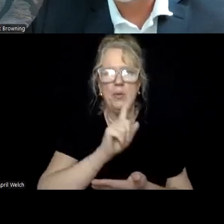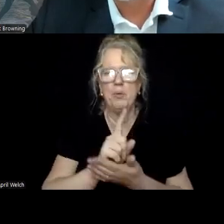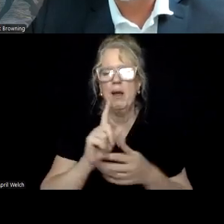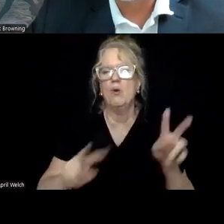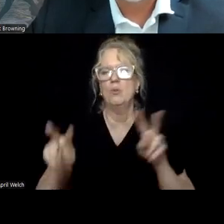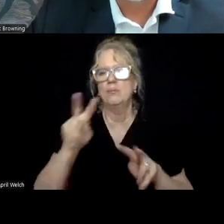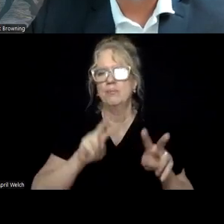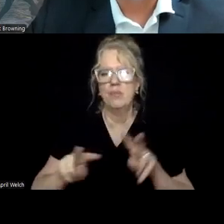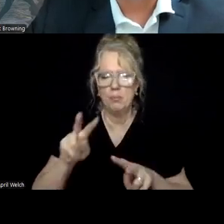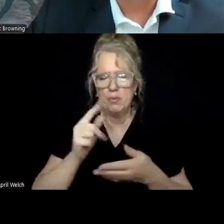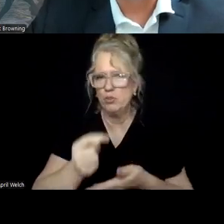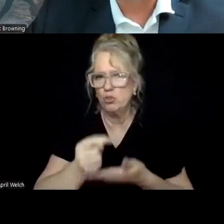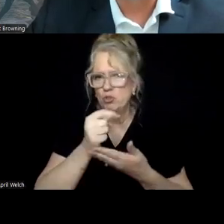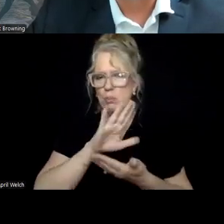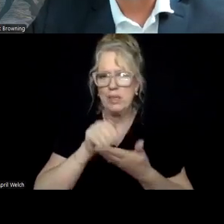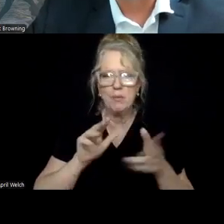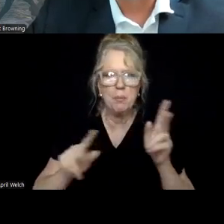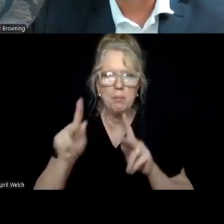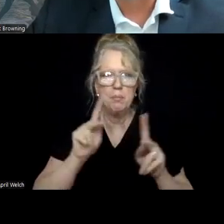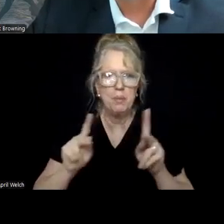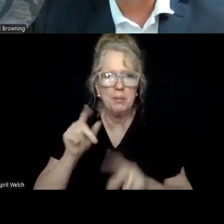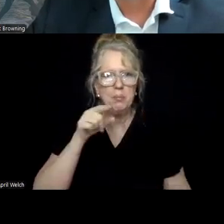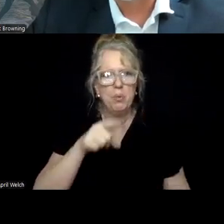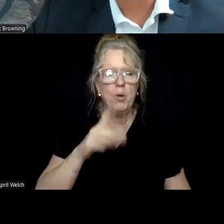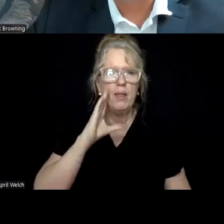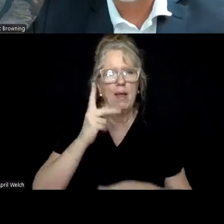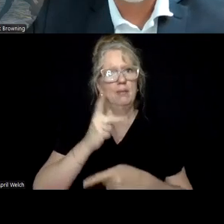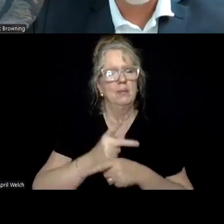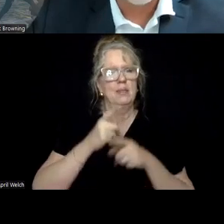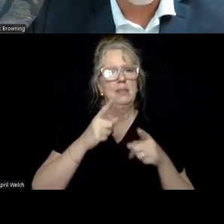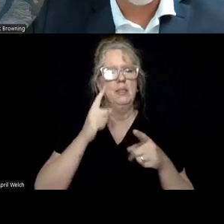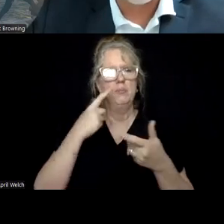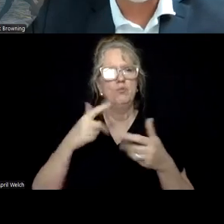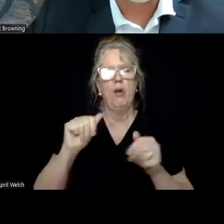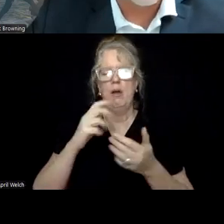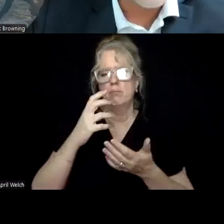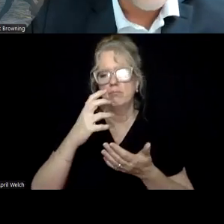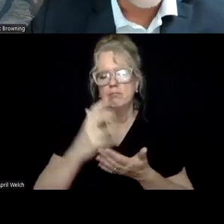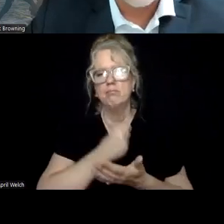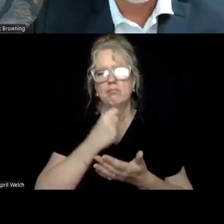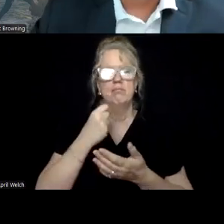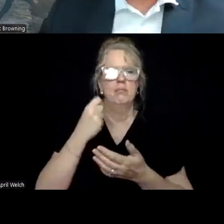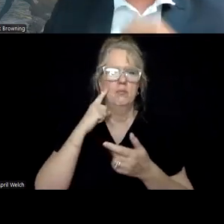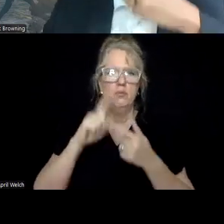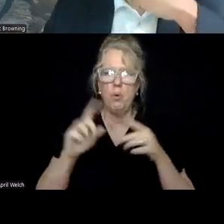and treatment center where people, it's the real gatekeeper that really maximizes emergency